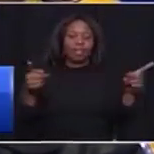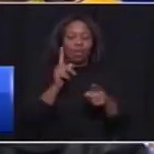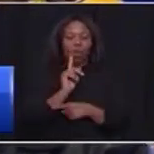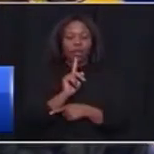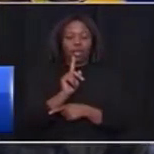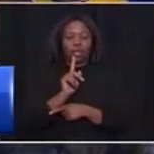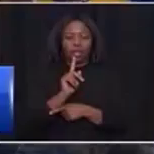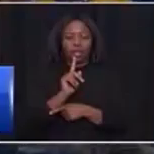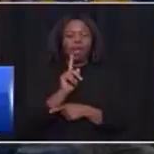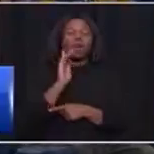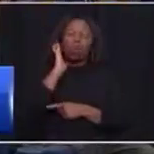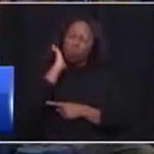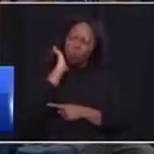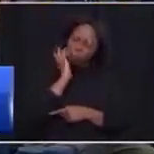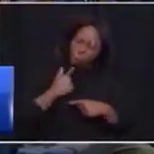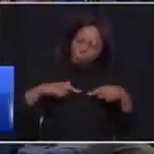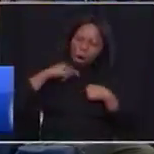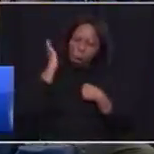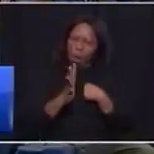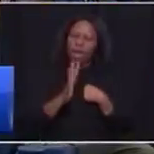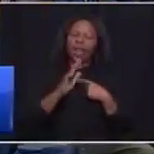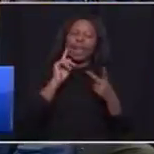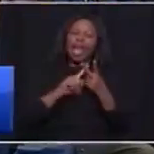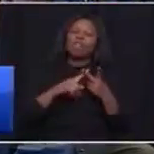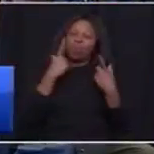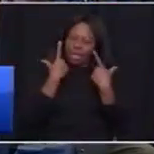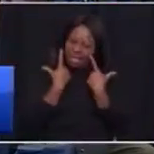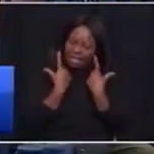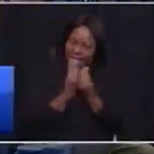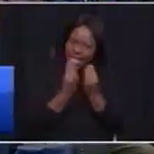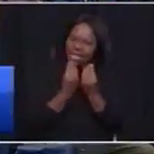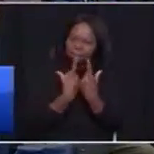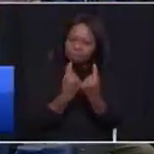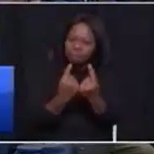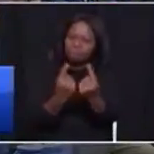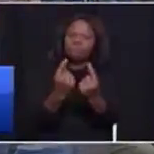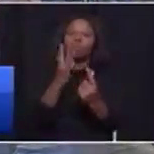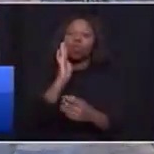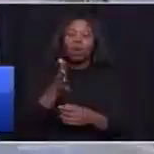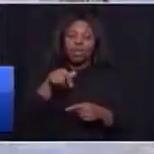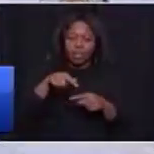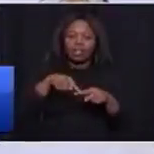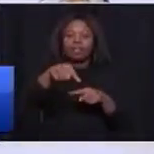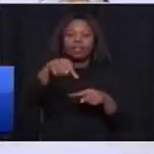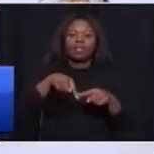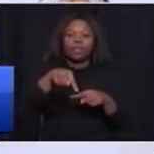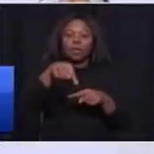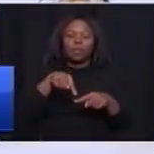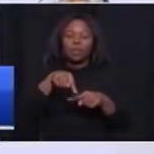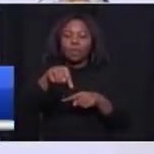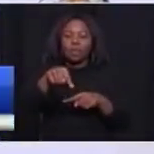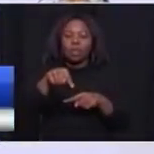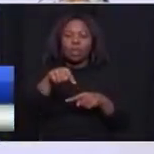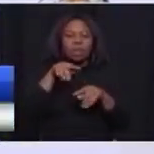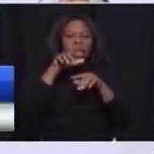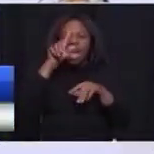and want to get more things done during this term we will not allow anything or anyone to